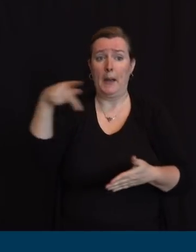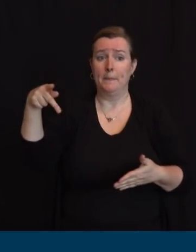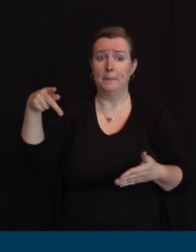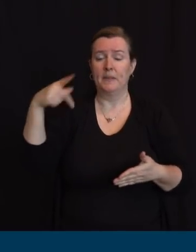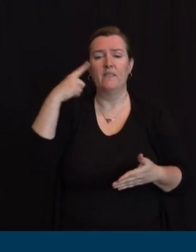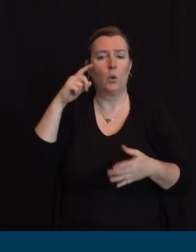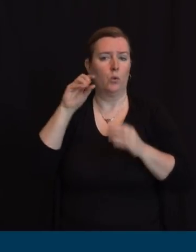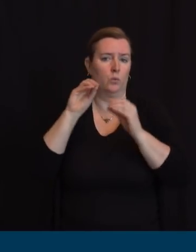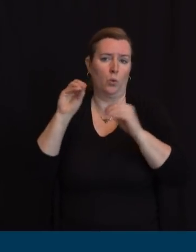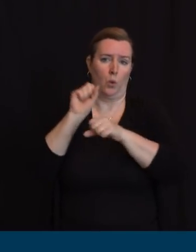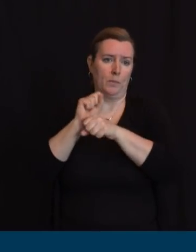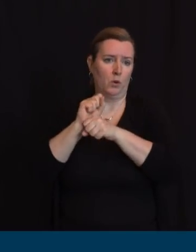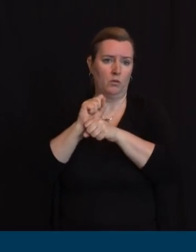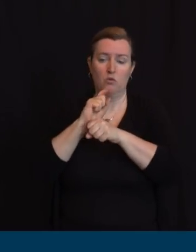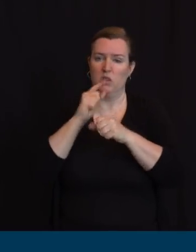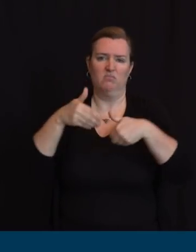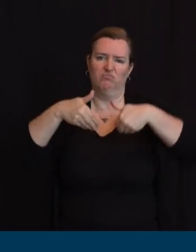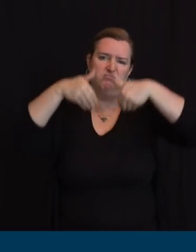have gotten